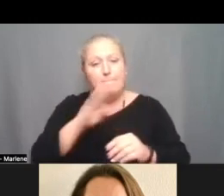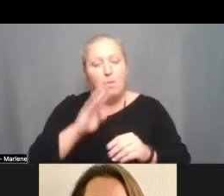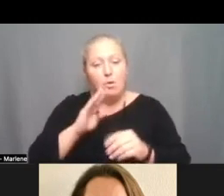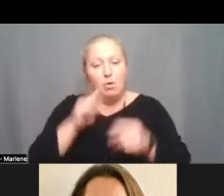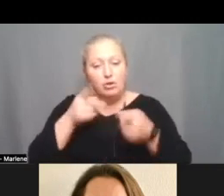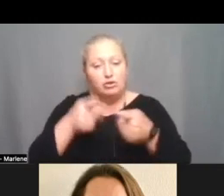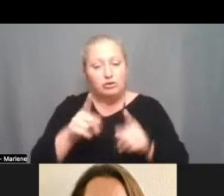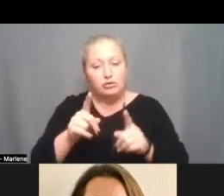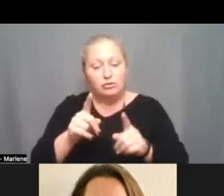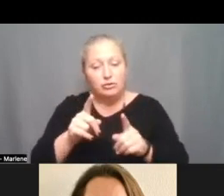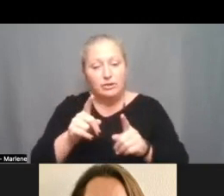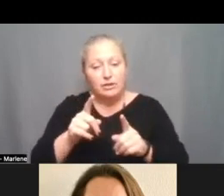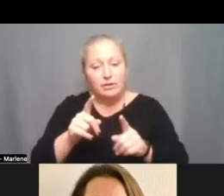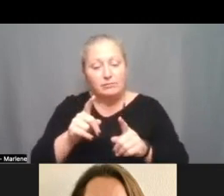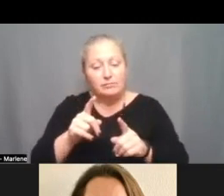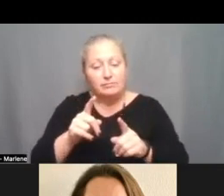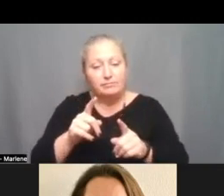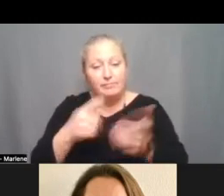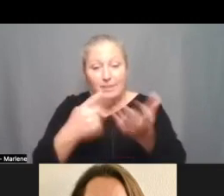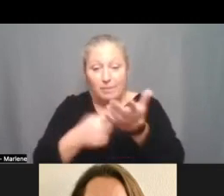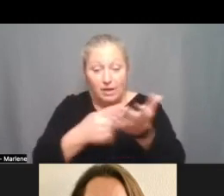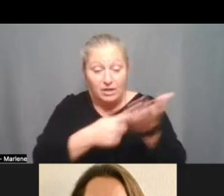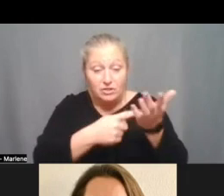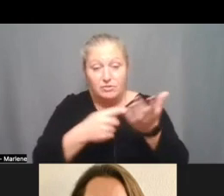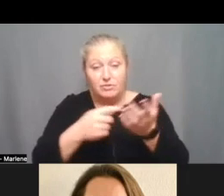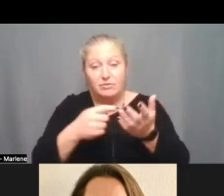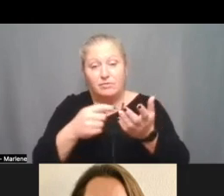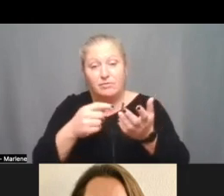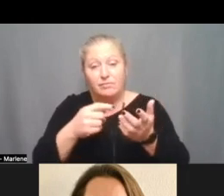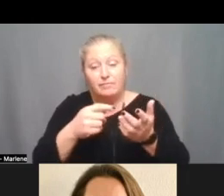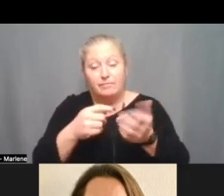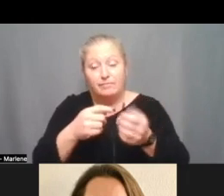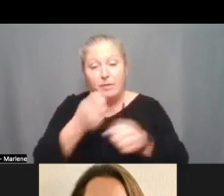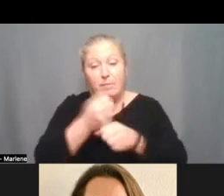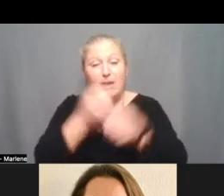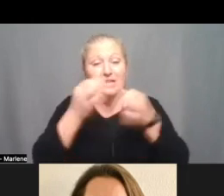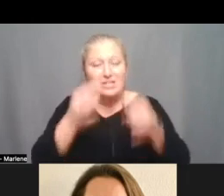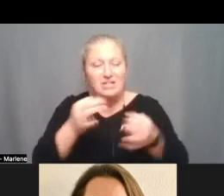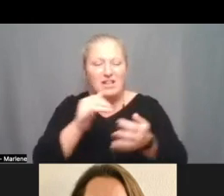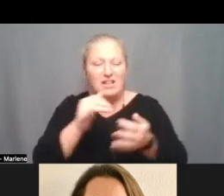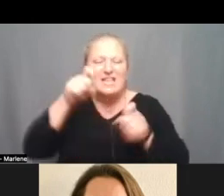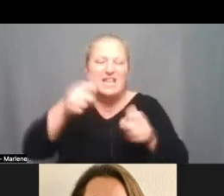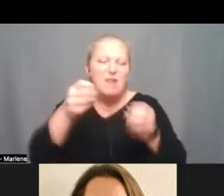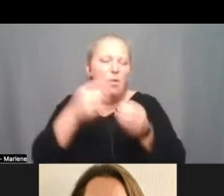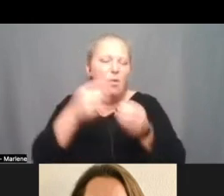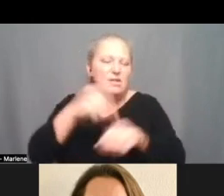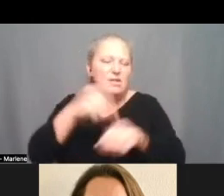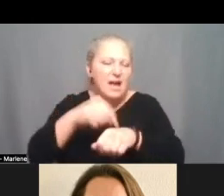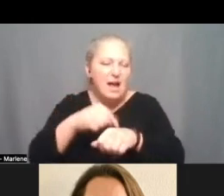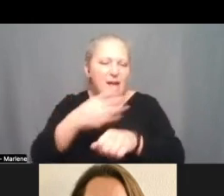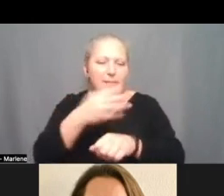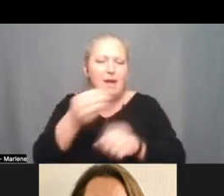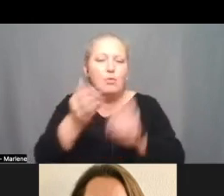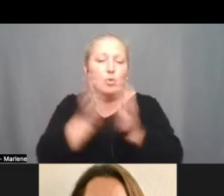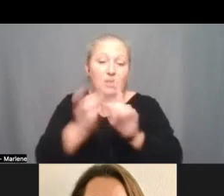during the deliberation of the item determined that more time was needed, and that we would request from